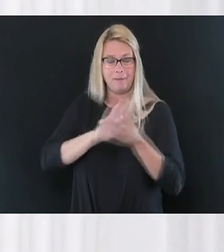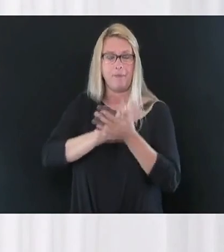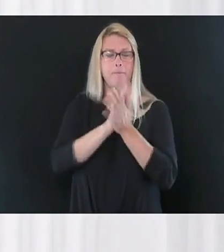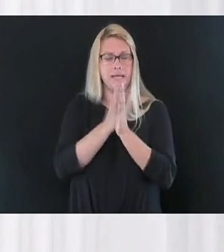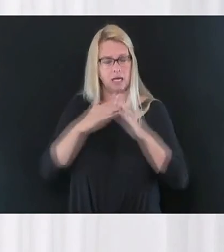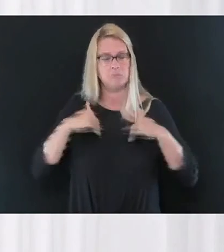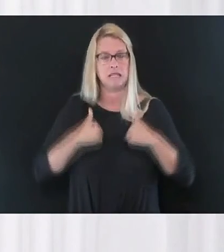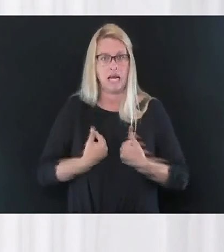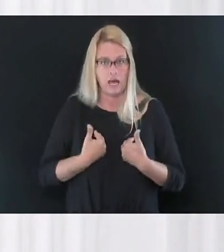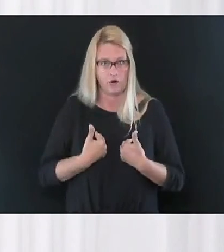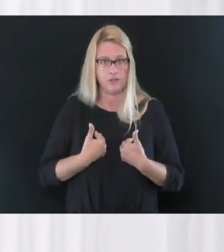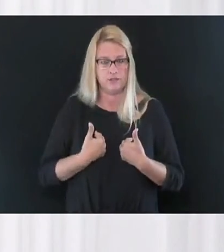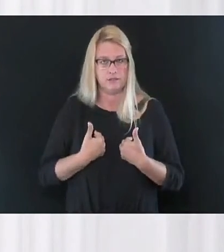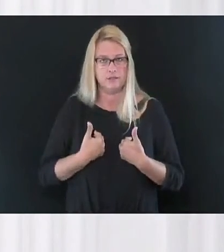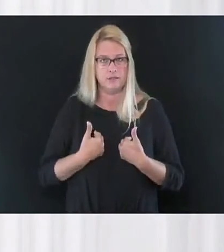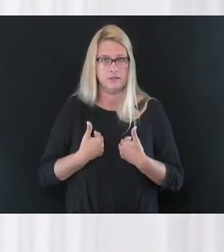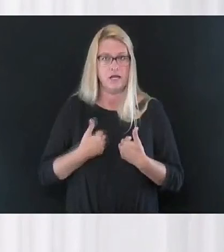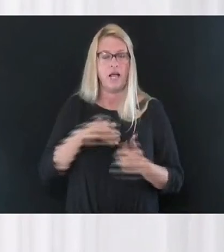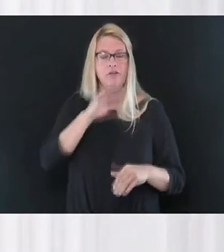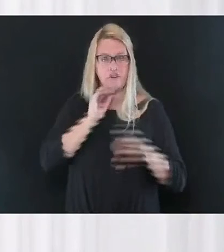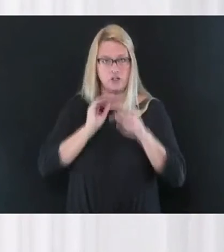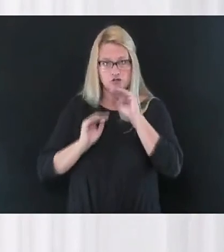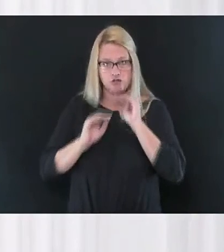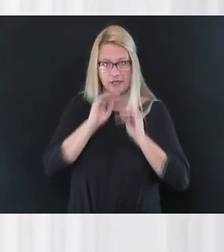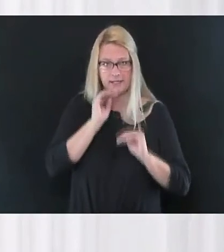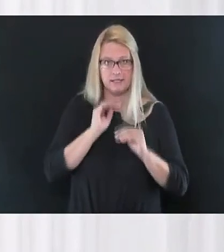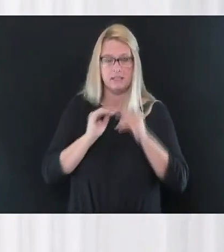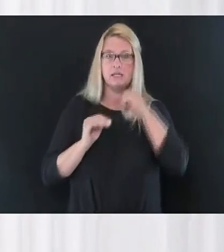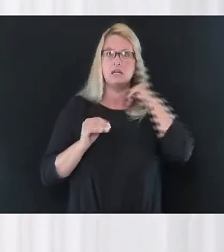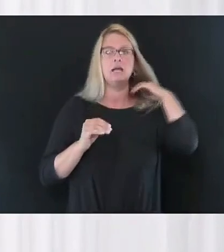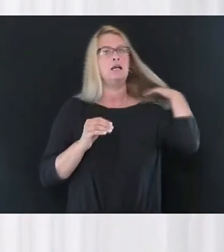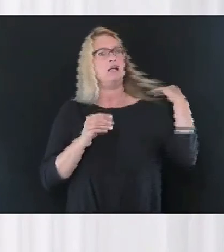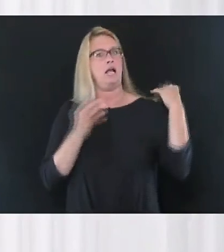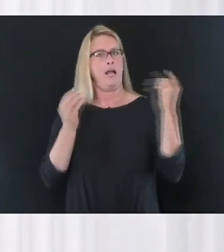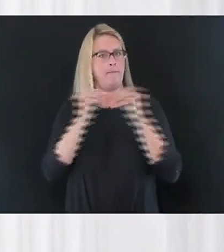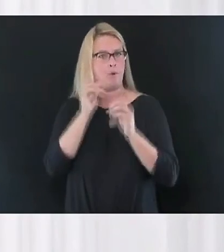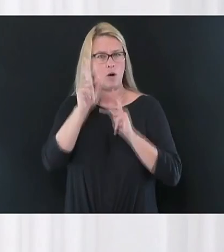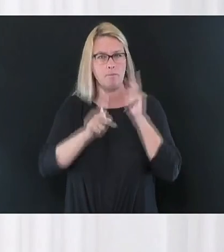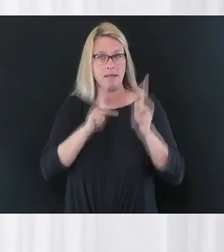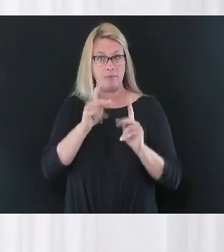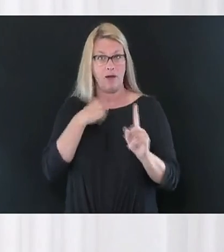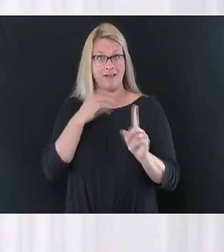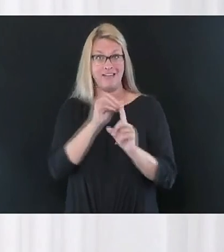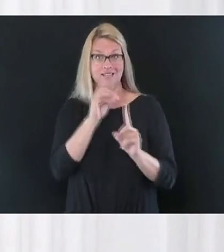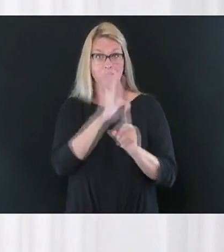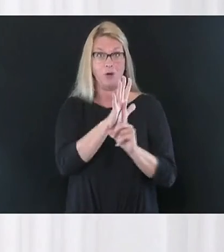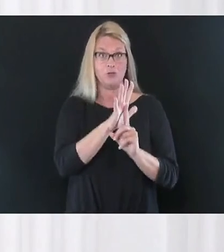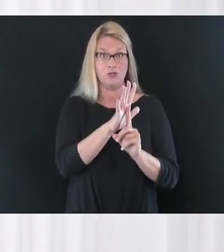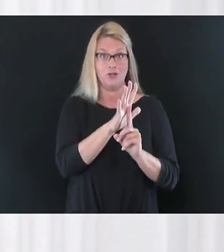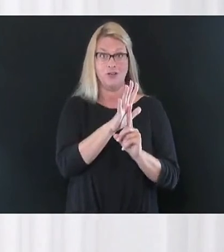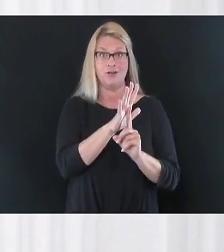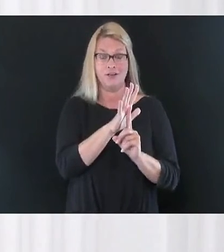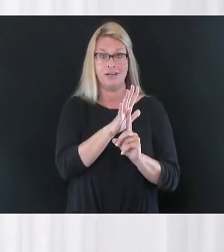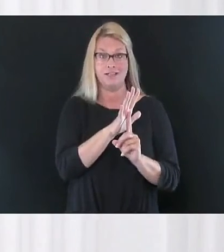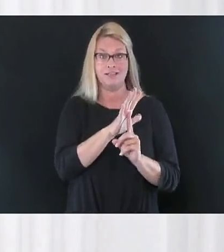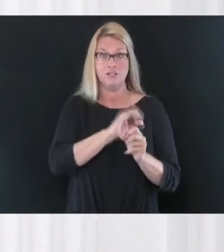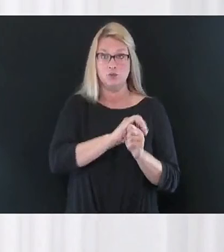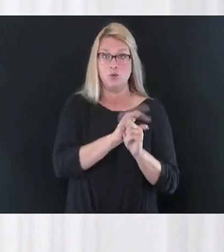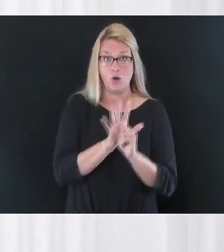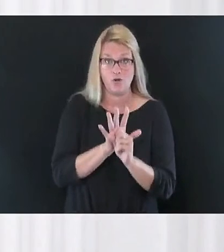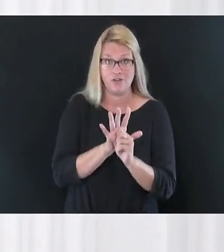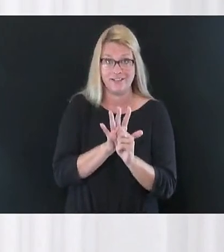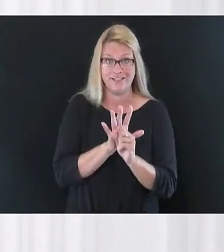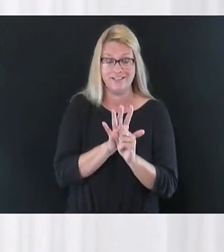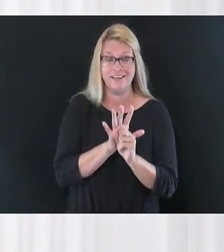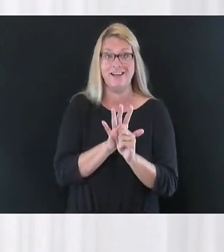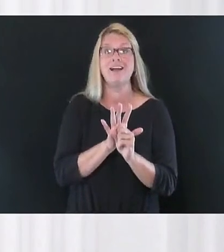We also know that more people as we've gone on are exposed, uh, to, uh, those infected.